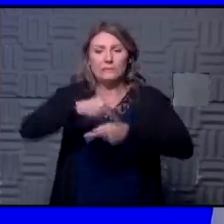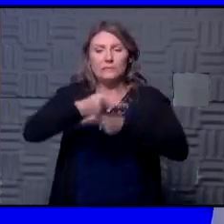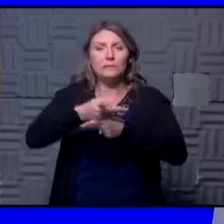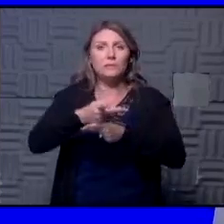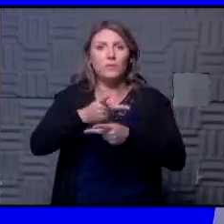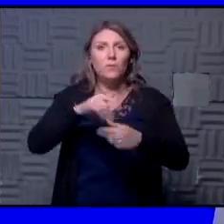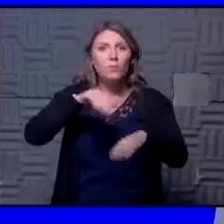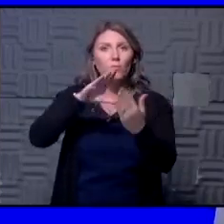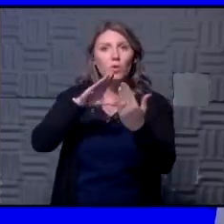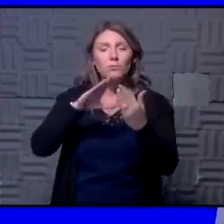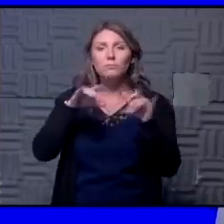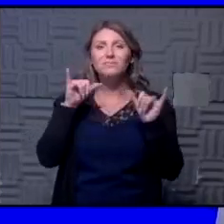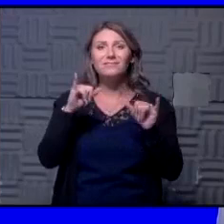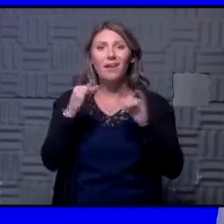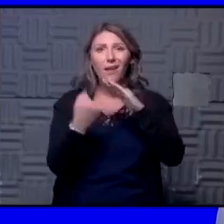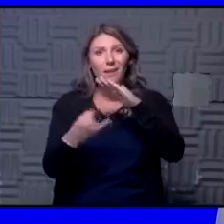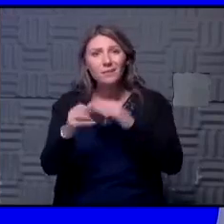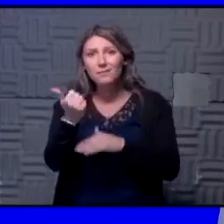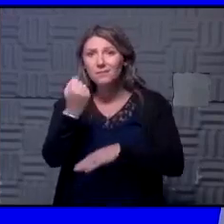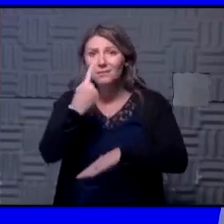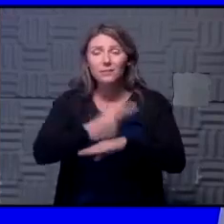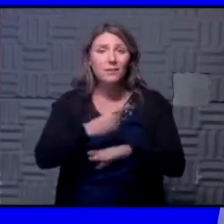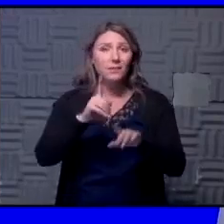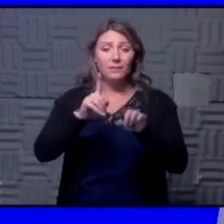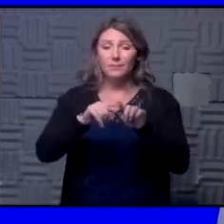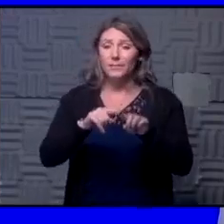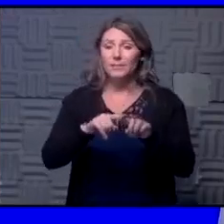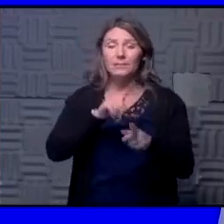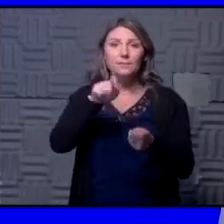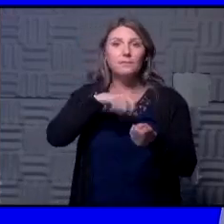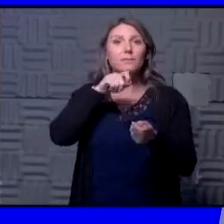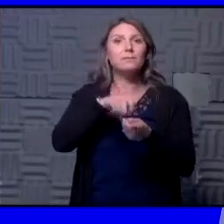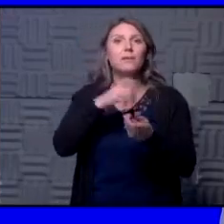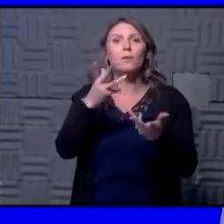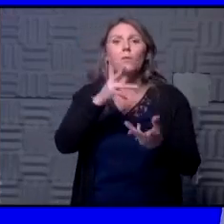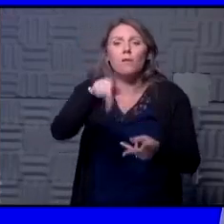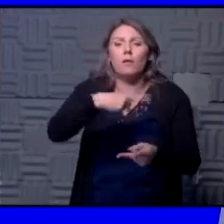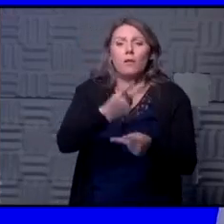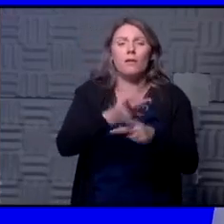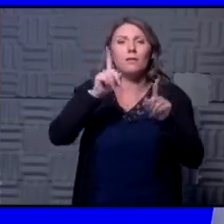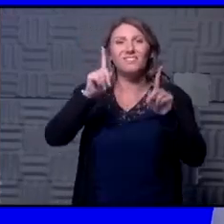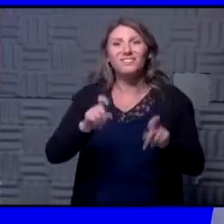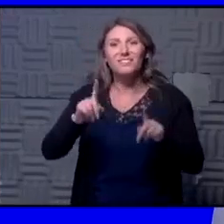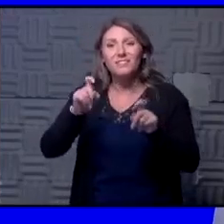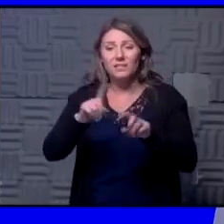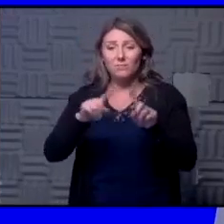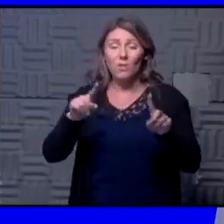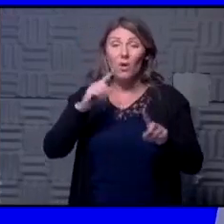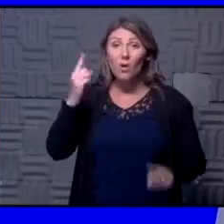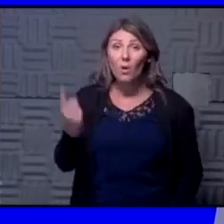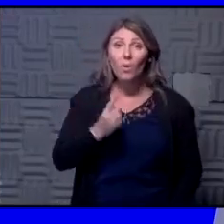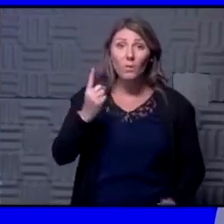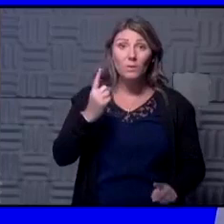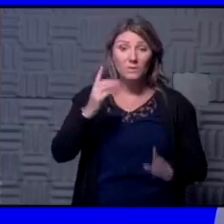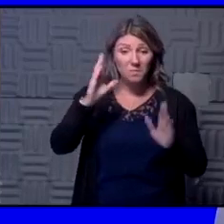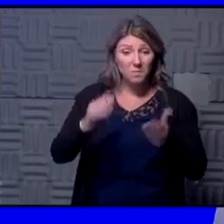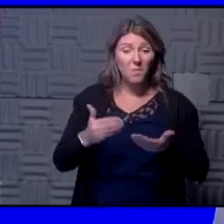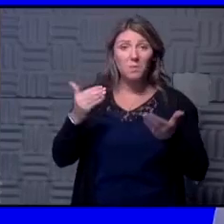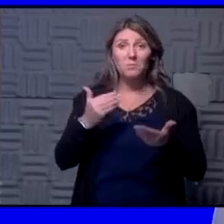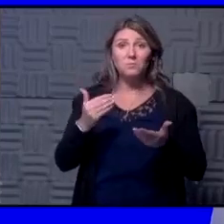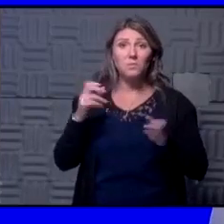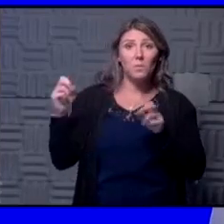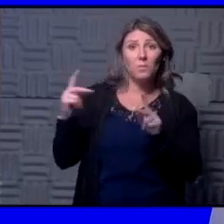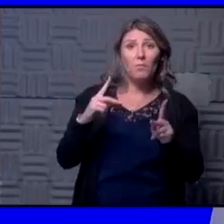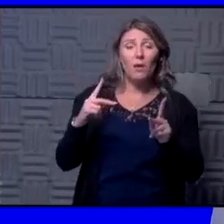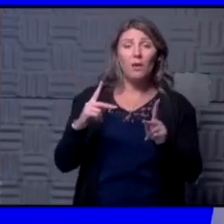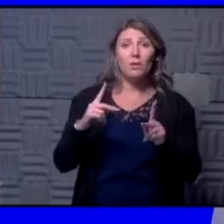to stay isolated for those 10 days again it depends exactly what kind of test it is but you are always welcome to go back and repeat